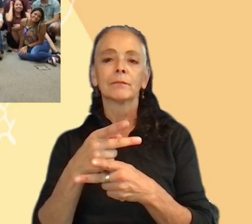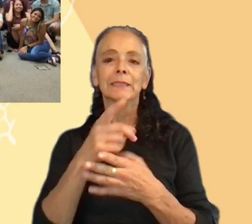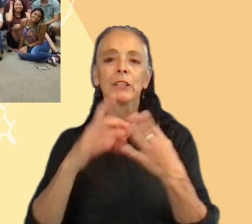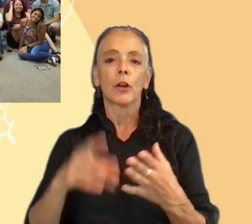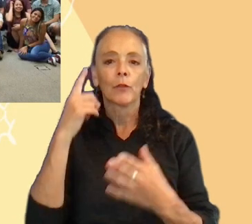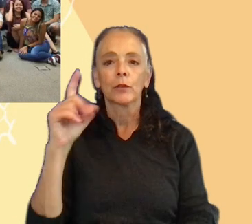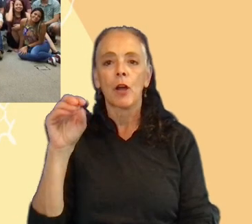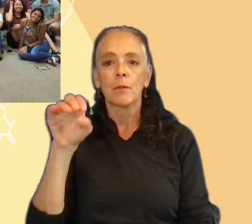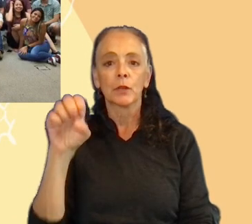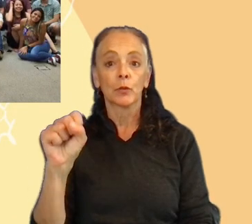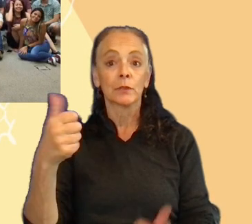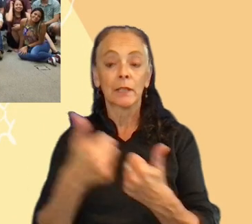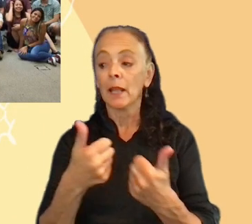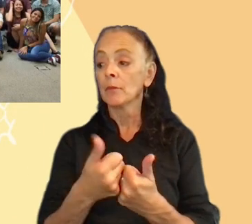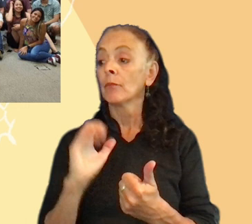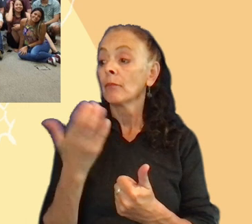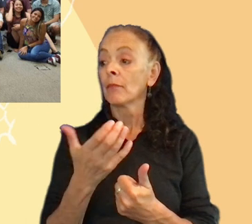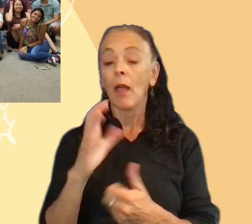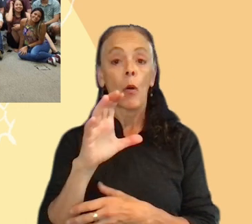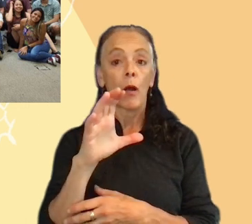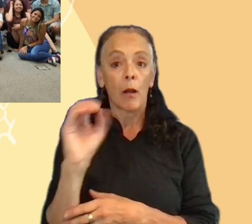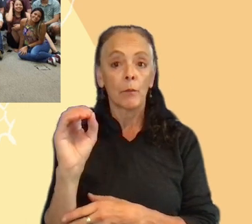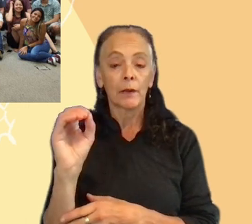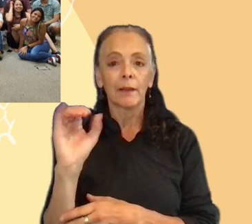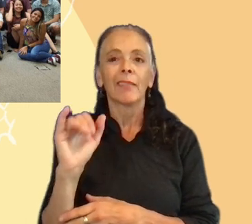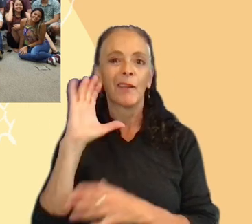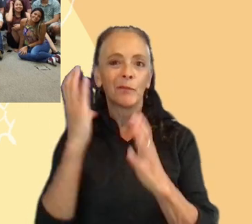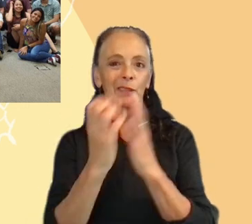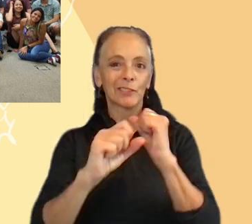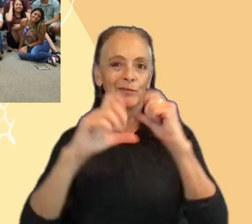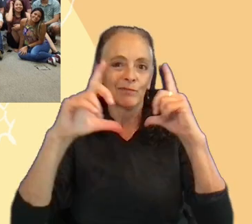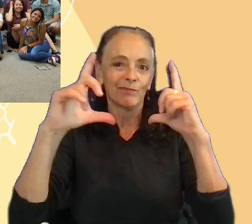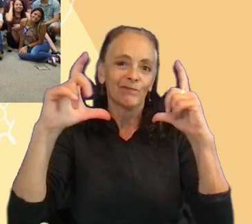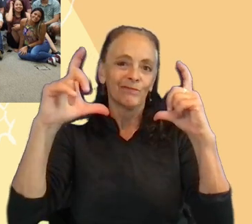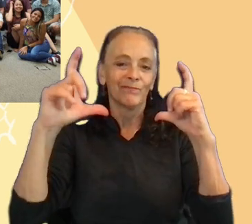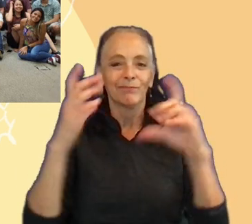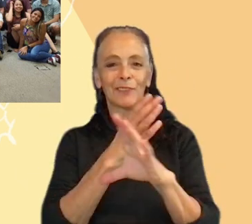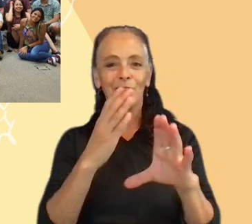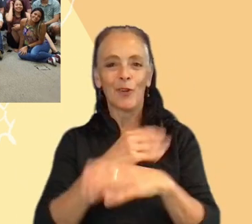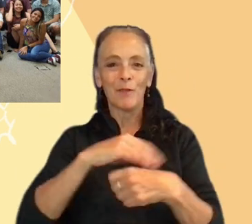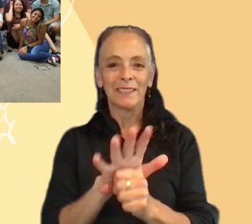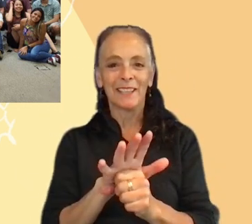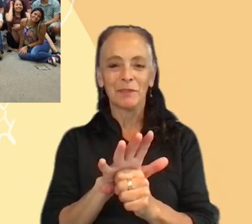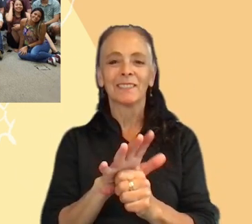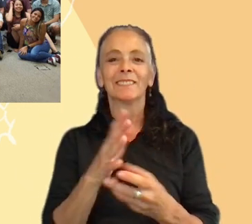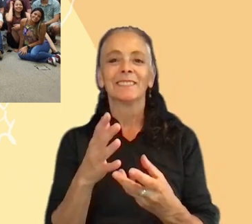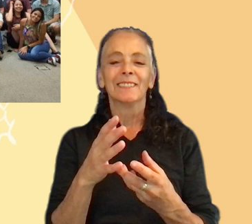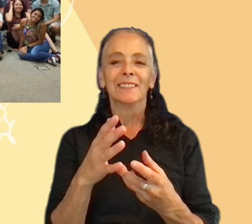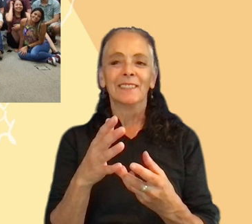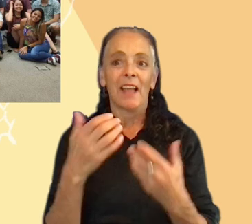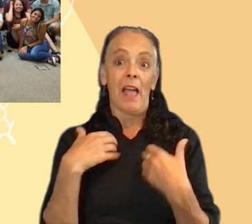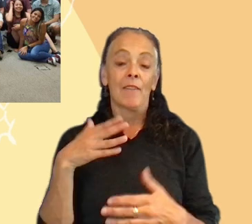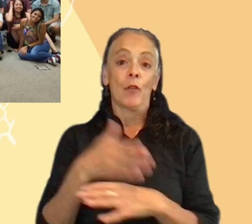And about the company, this picture was taken before the pandemic. Gazeus has over 70 collaborators and over